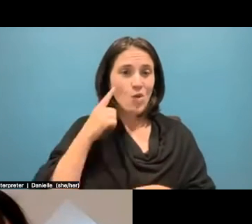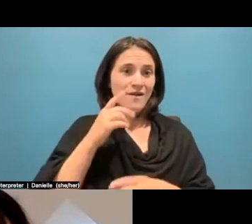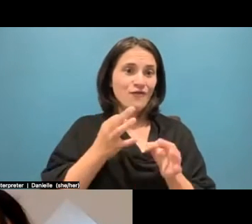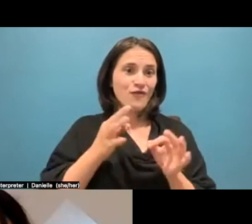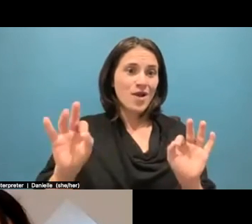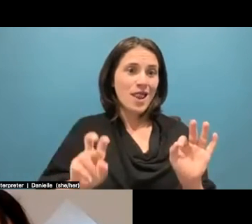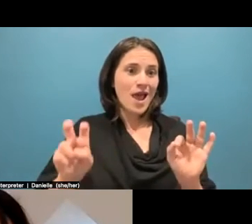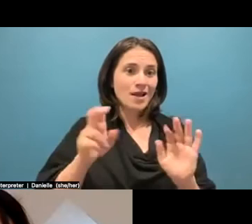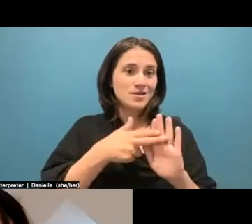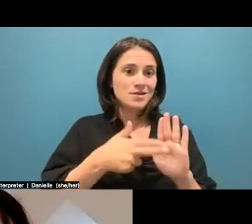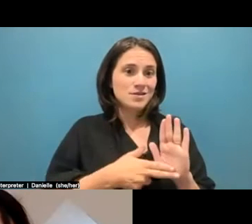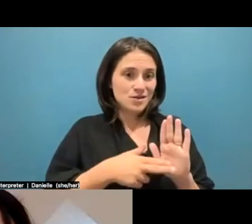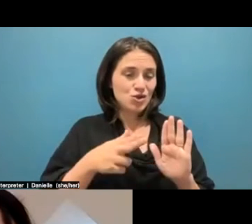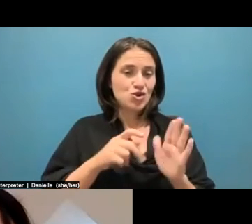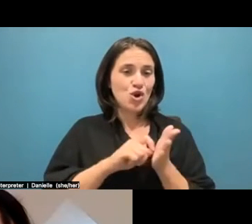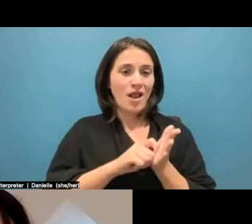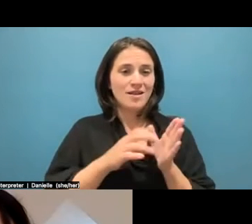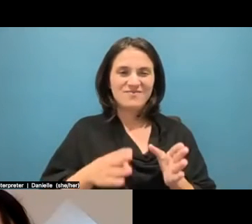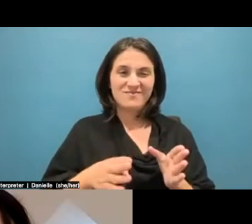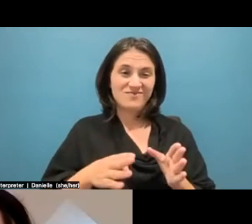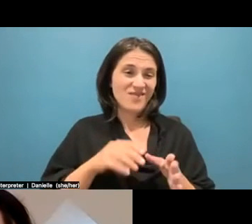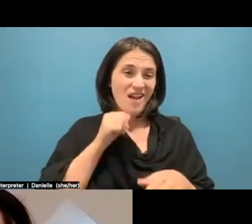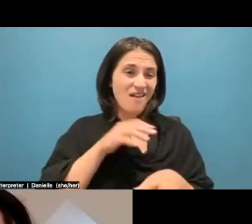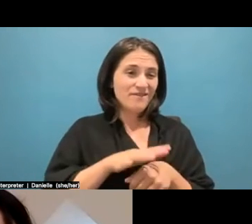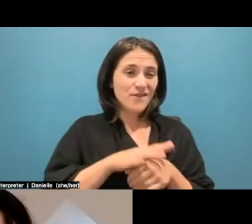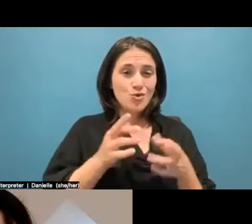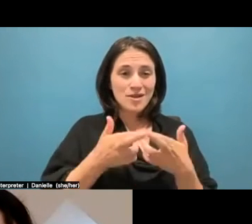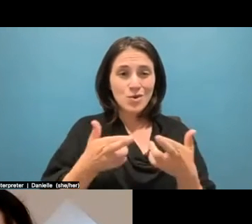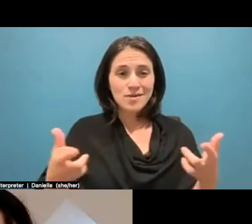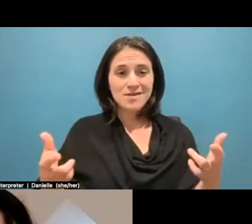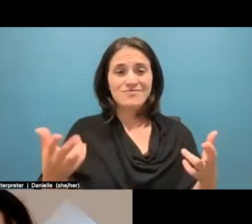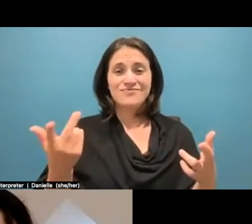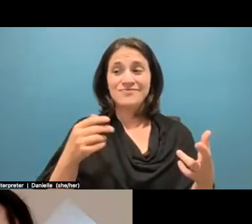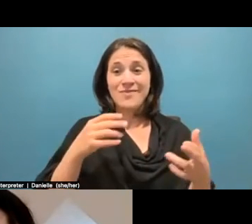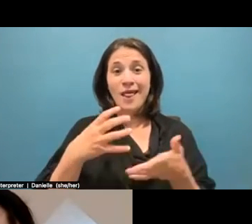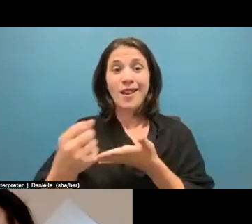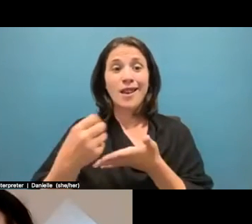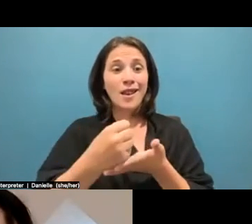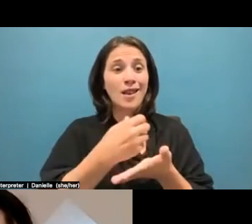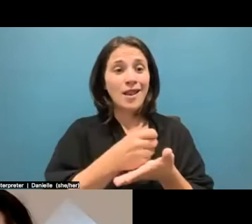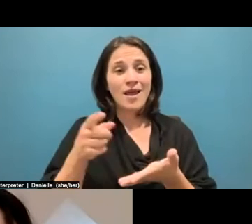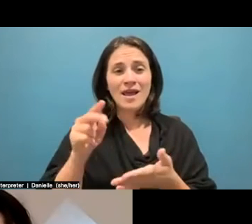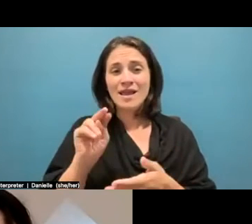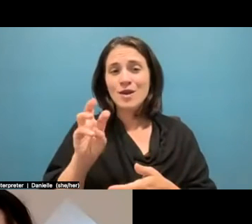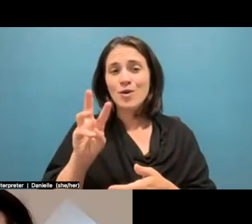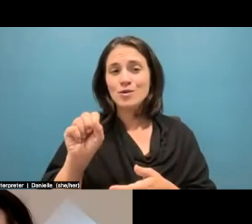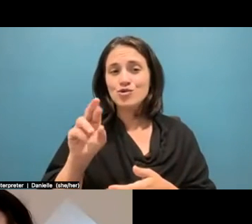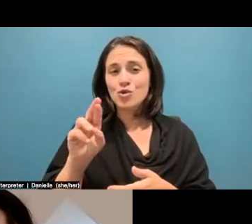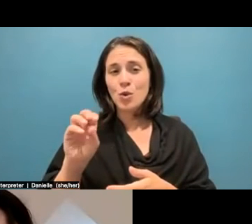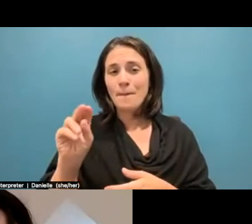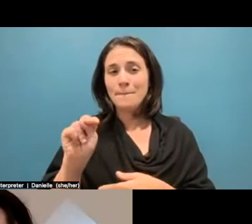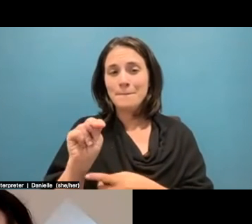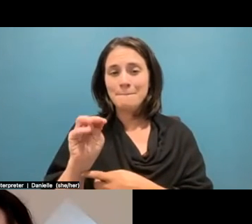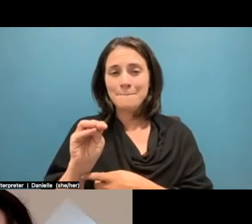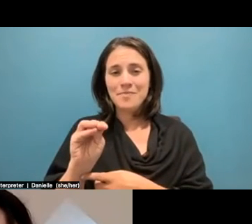That lack of resources, the sort of winnowing away of newsrooms. These are all symptoms of the same sort of like